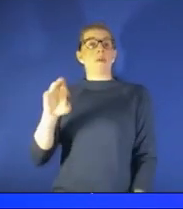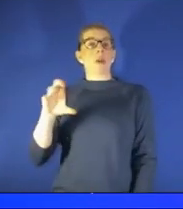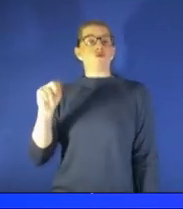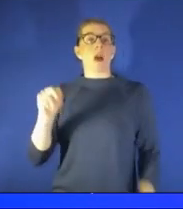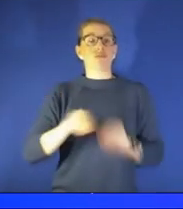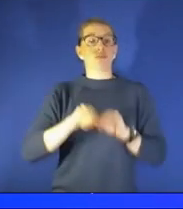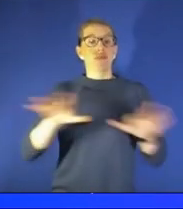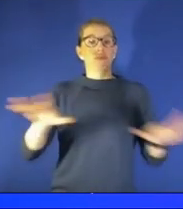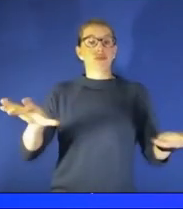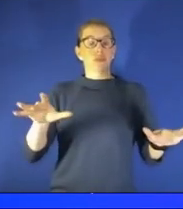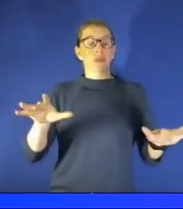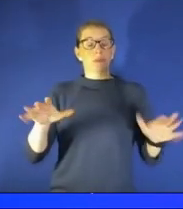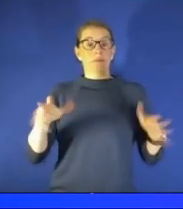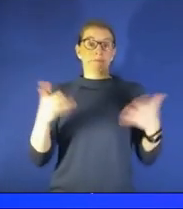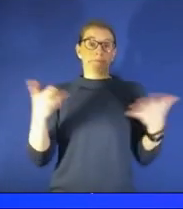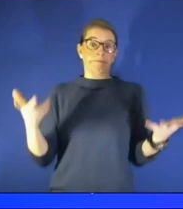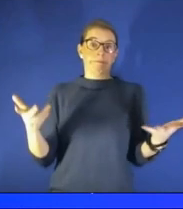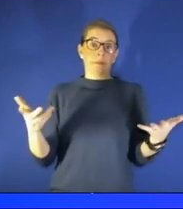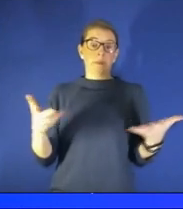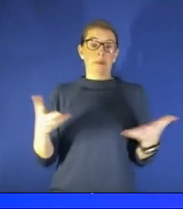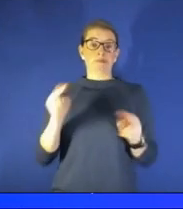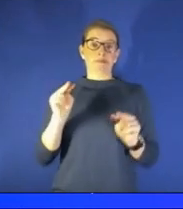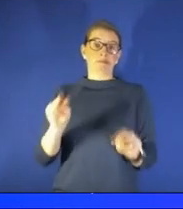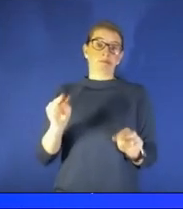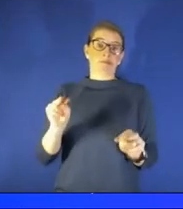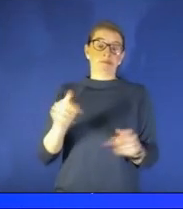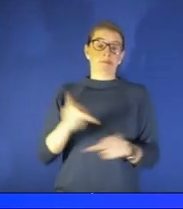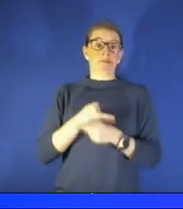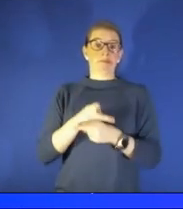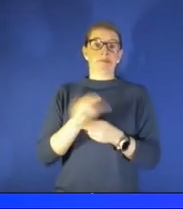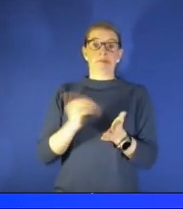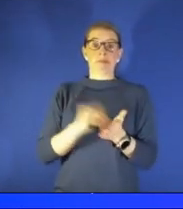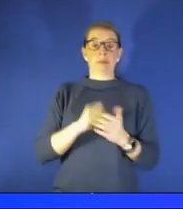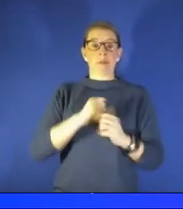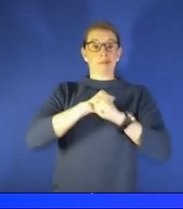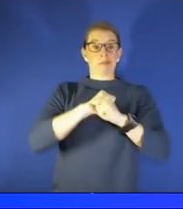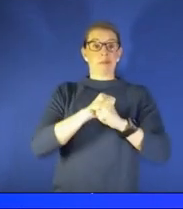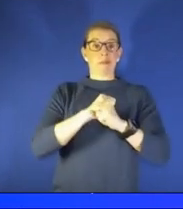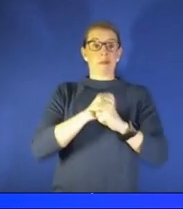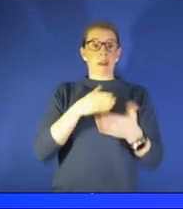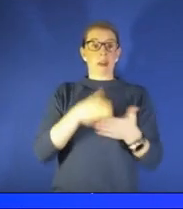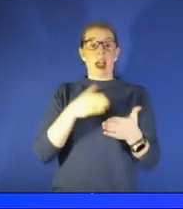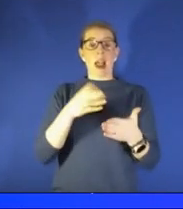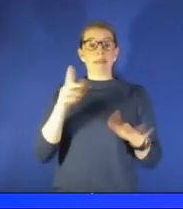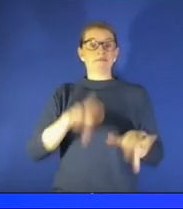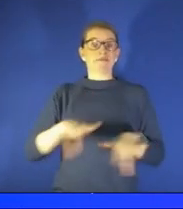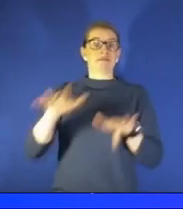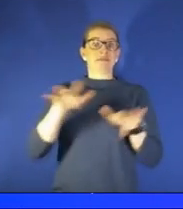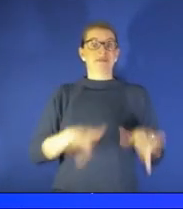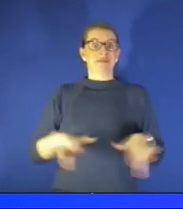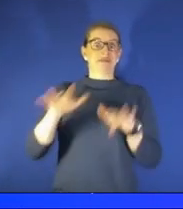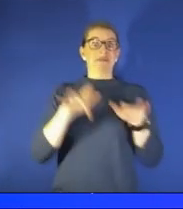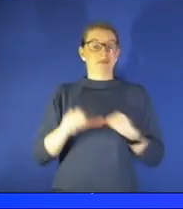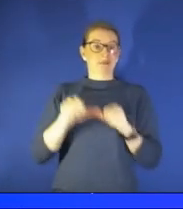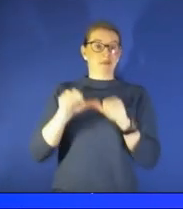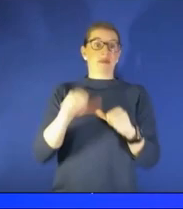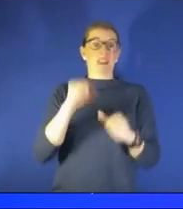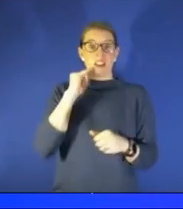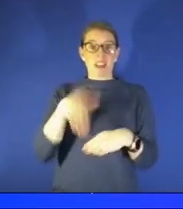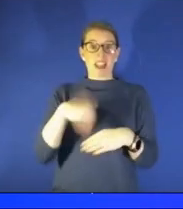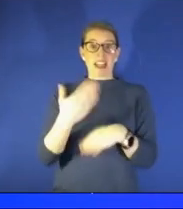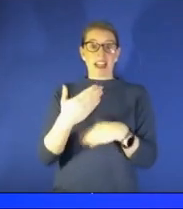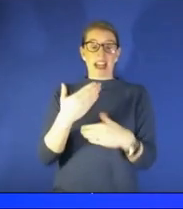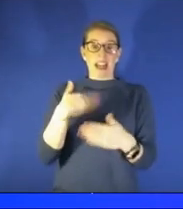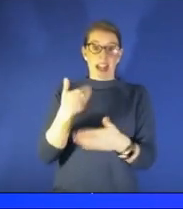something just to be on the lookout for again if you to be protected against i sound like a broken record if you want to be protected against the next surge make sure you're fully vaccinated